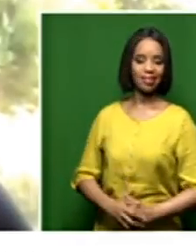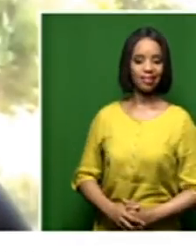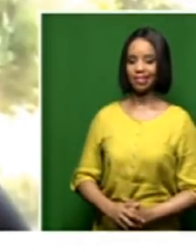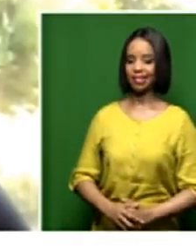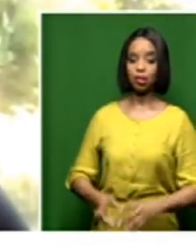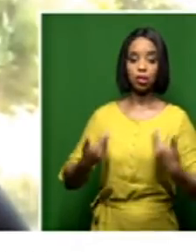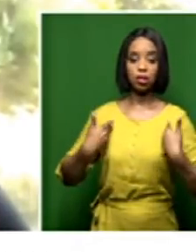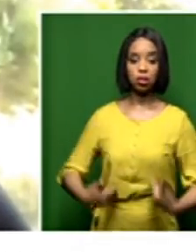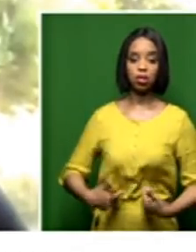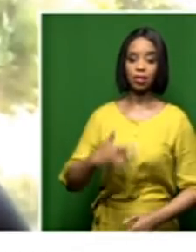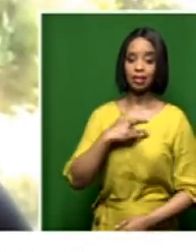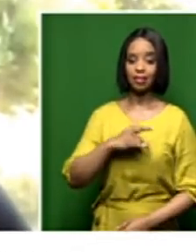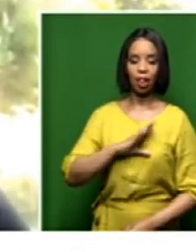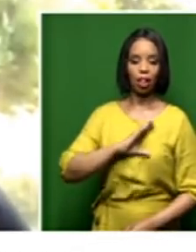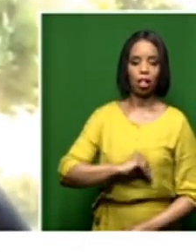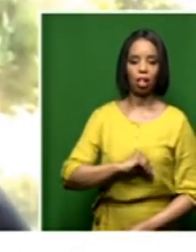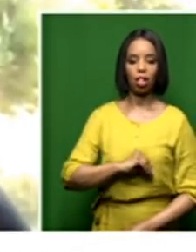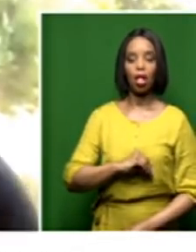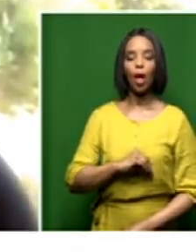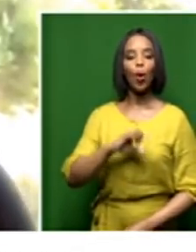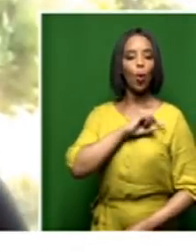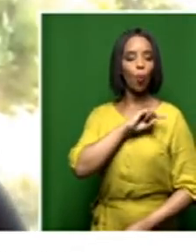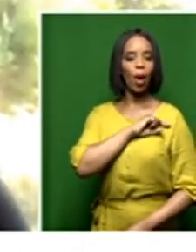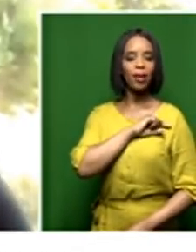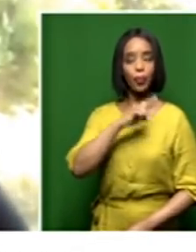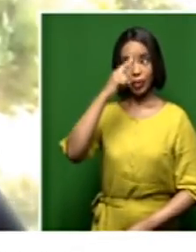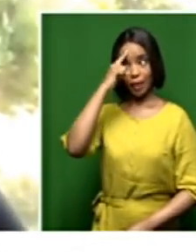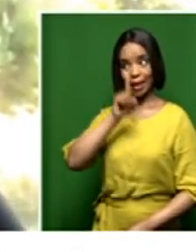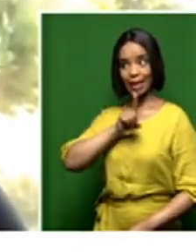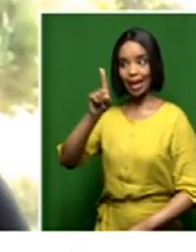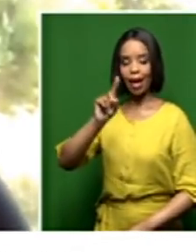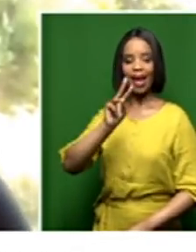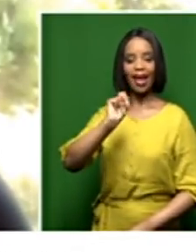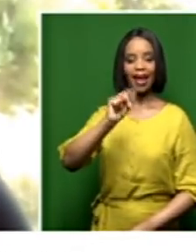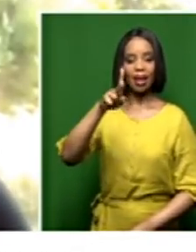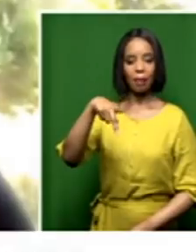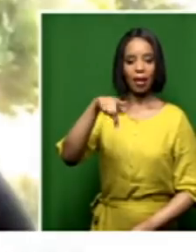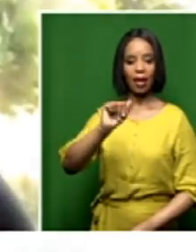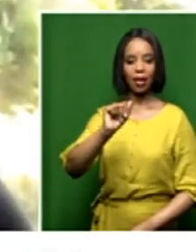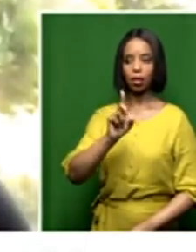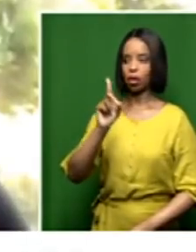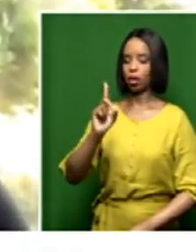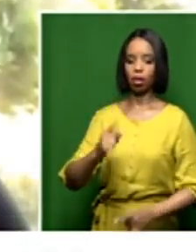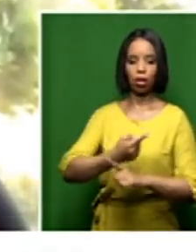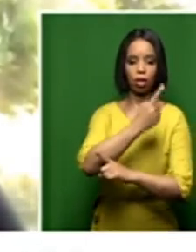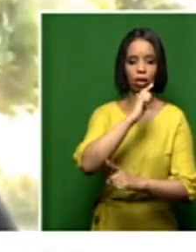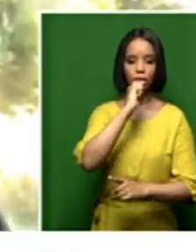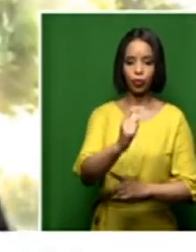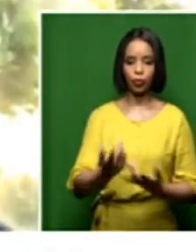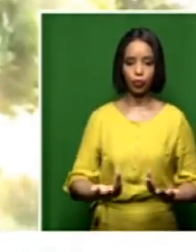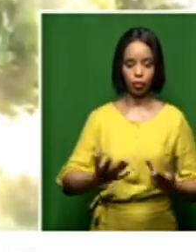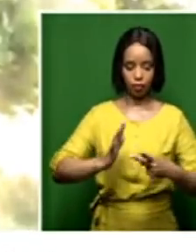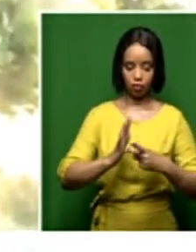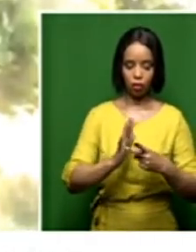on the NPA, but not only on the NPA. It's an indictment on us as a country that